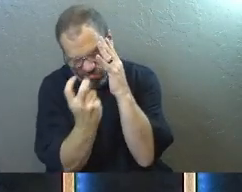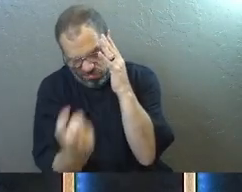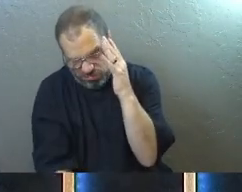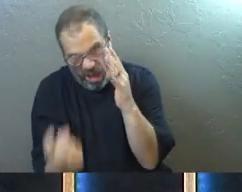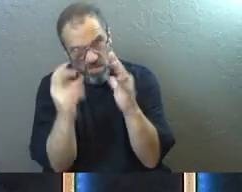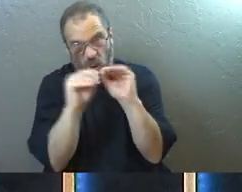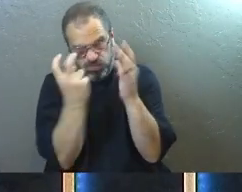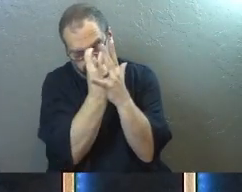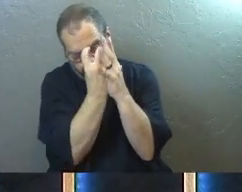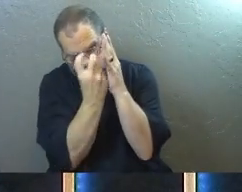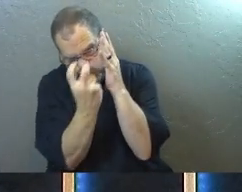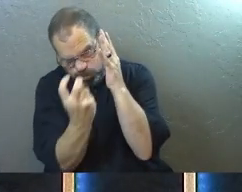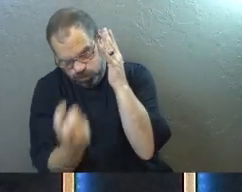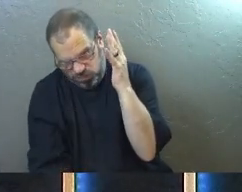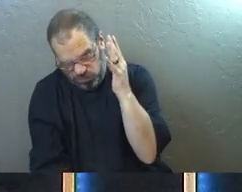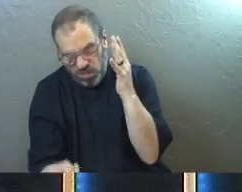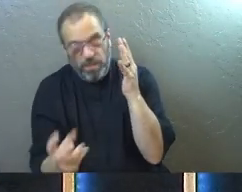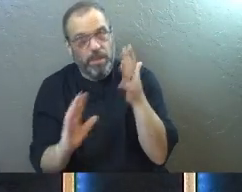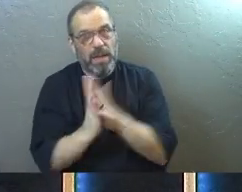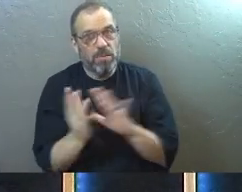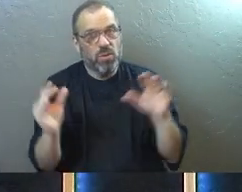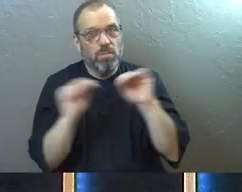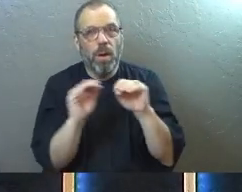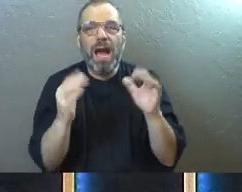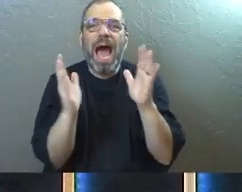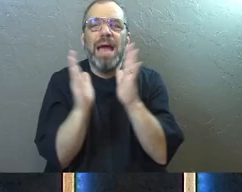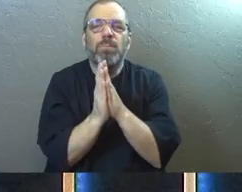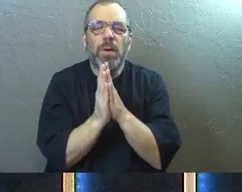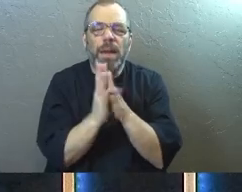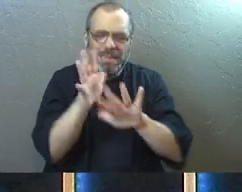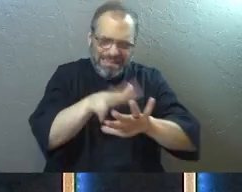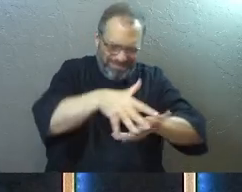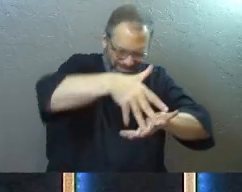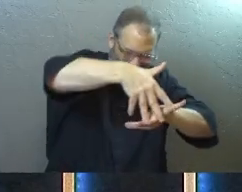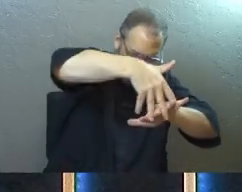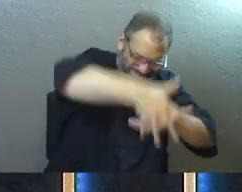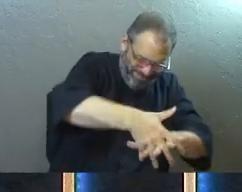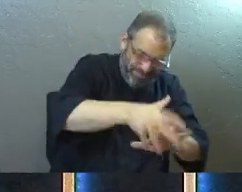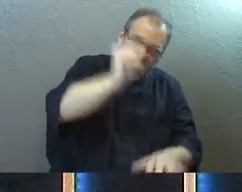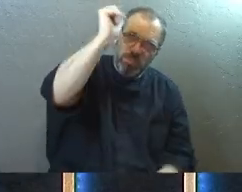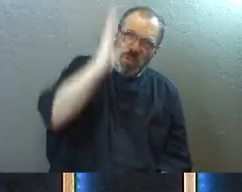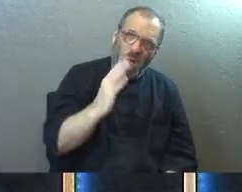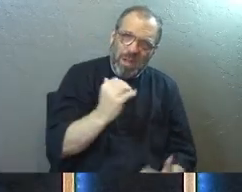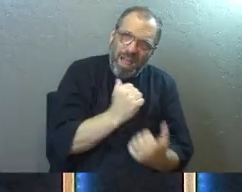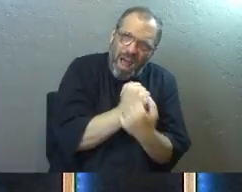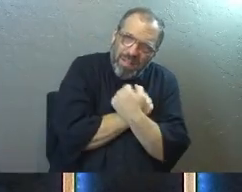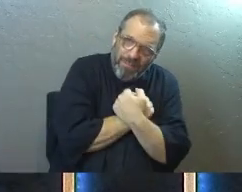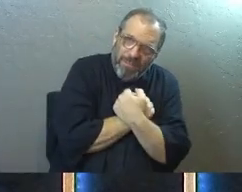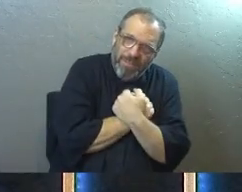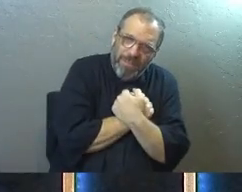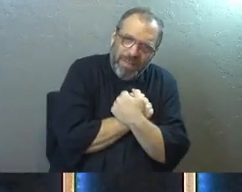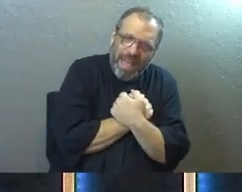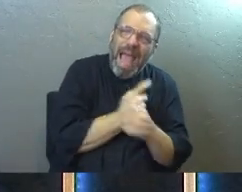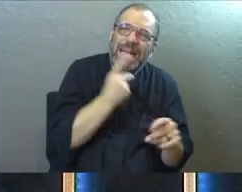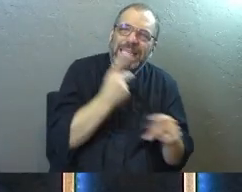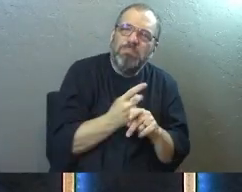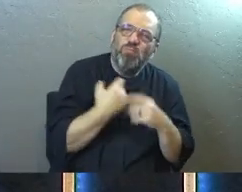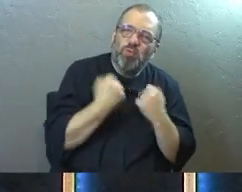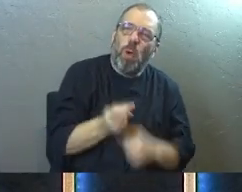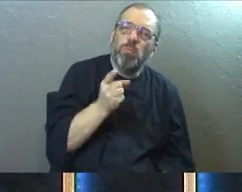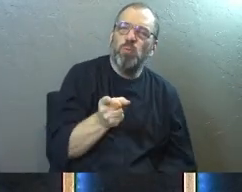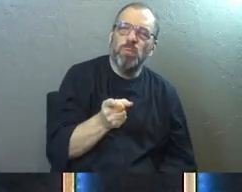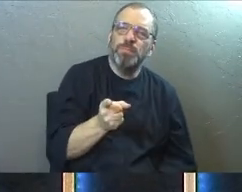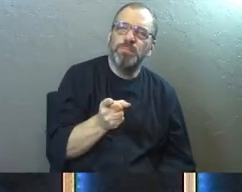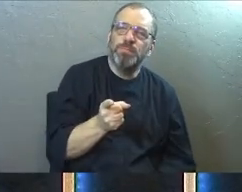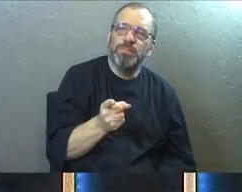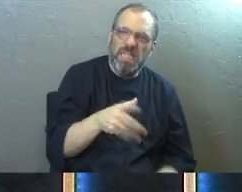by the way, it always goes wider. I pray that you'd be rooted in God's love and that would keep you strong.